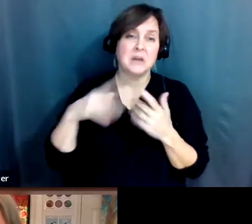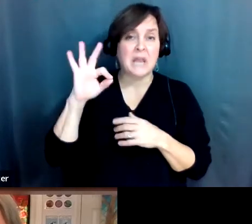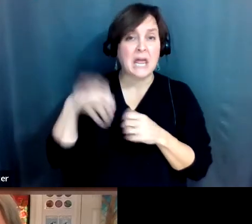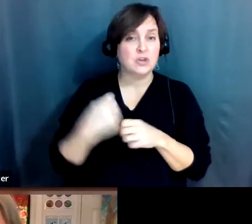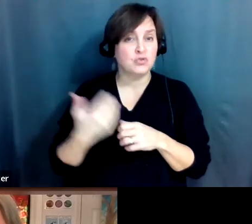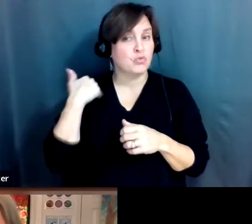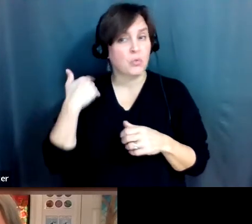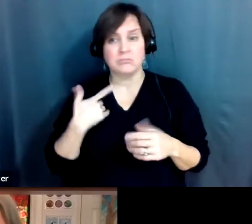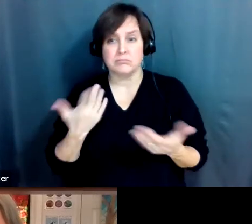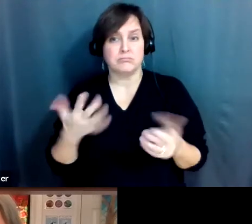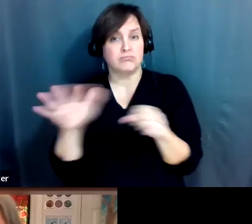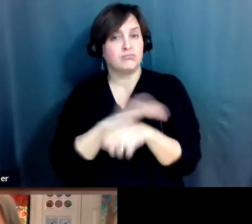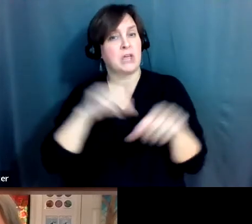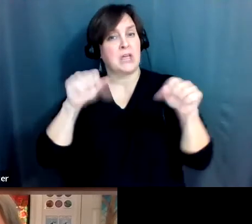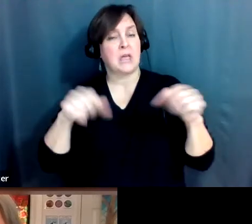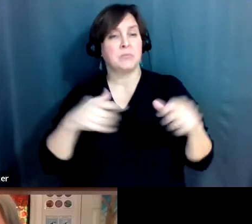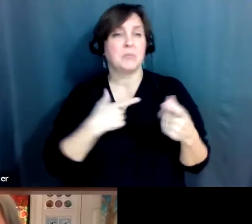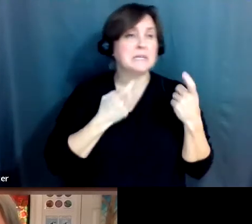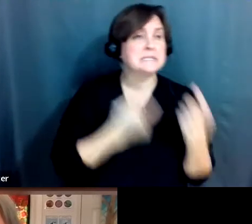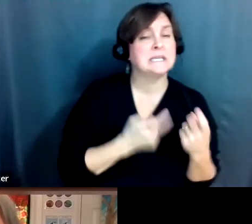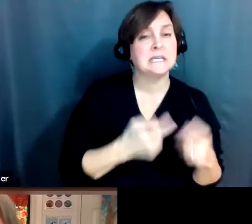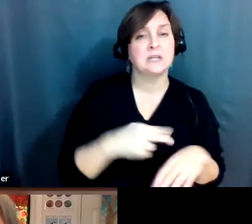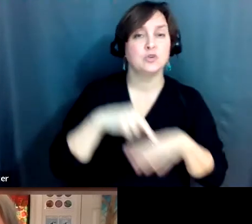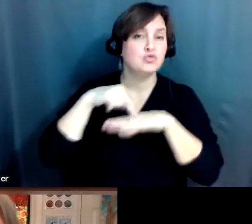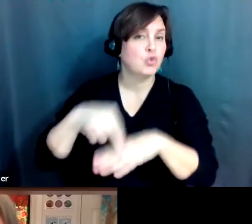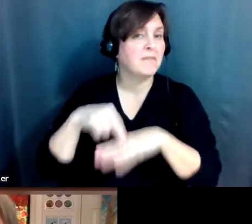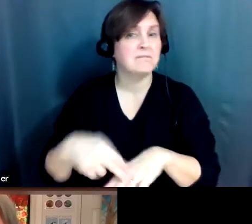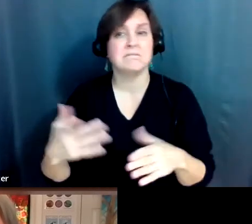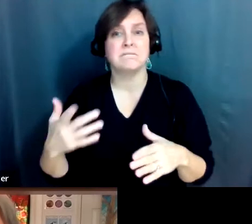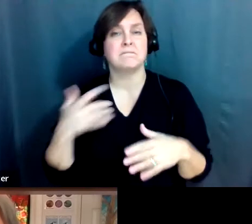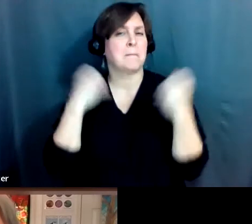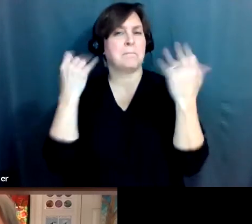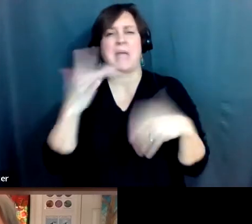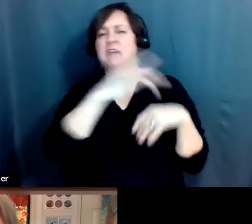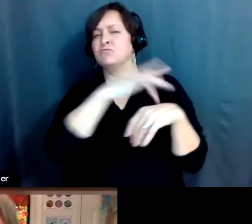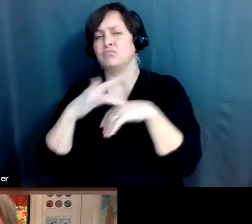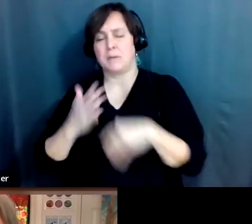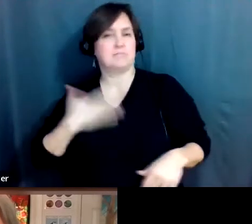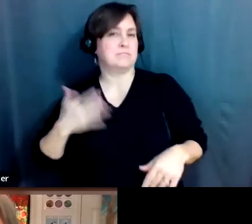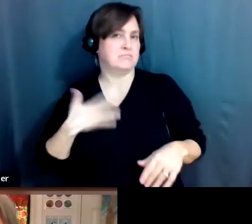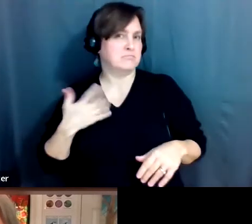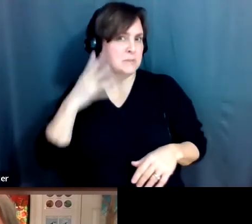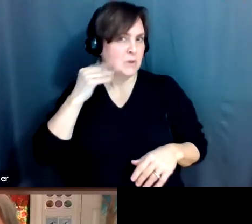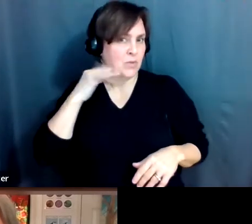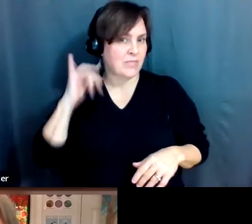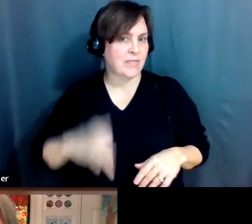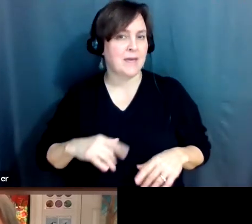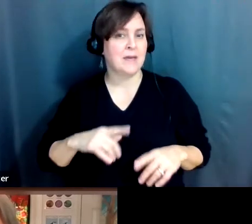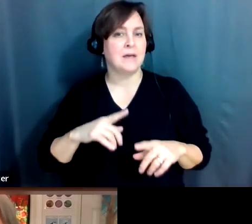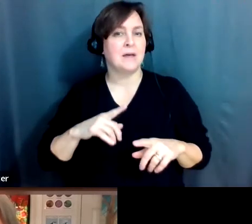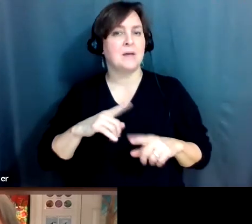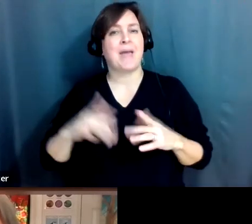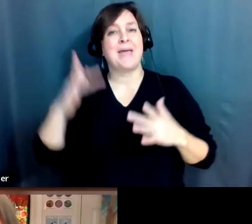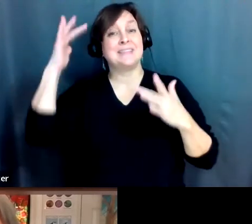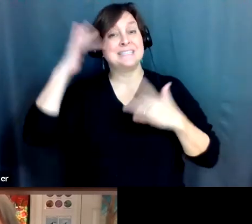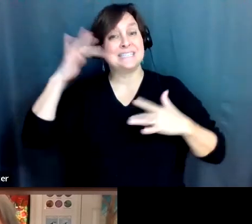surfed, you know, I could, I could do a lot of things and I did that and I'm really glad I did. Um, but so the disease